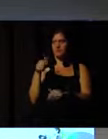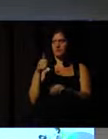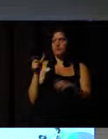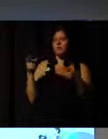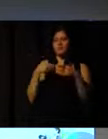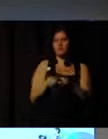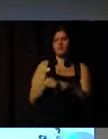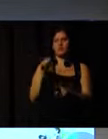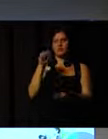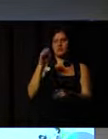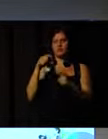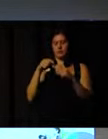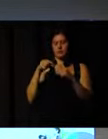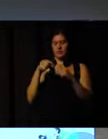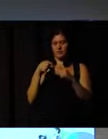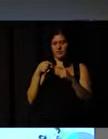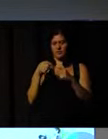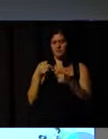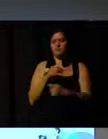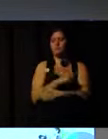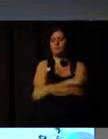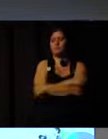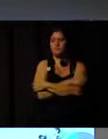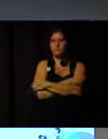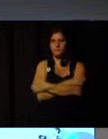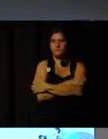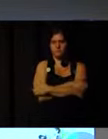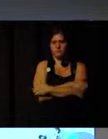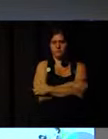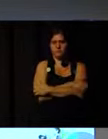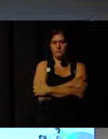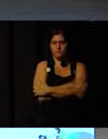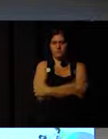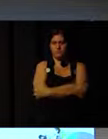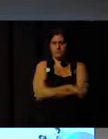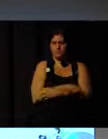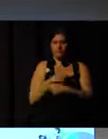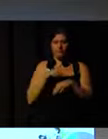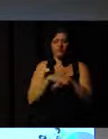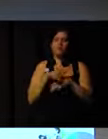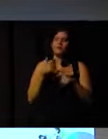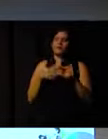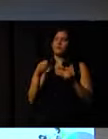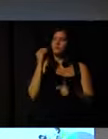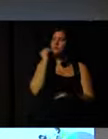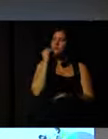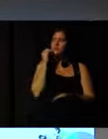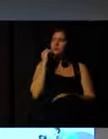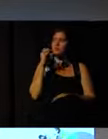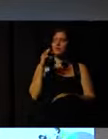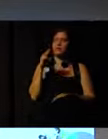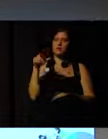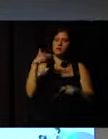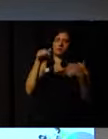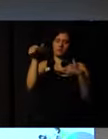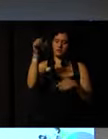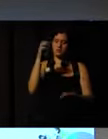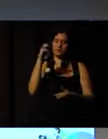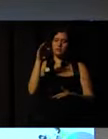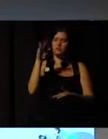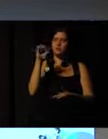Pinheiros, in partnership with FENAC, and we will be speaking about a great